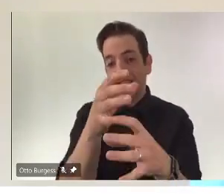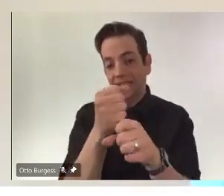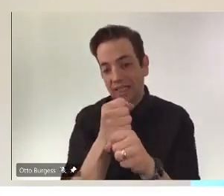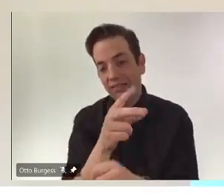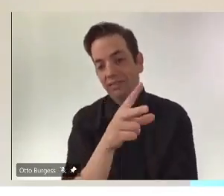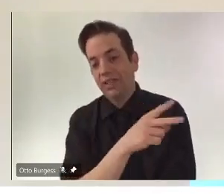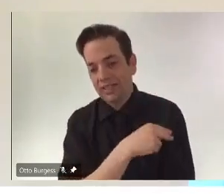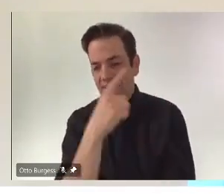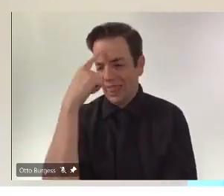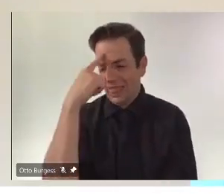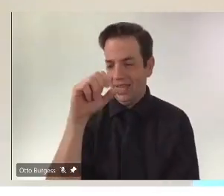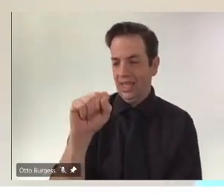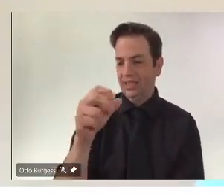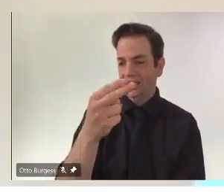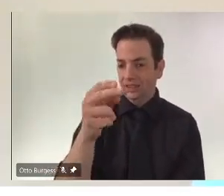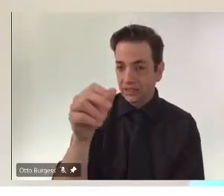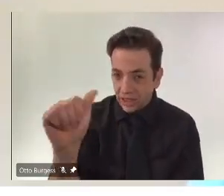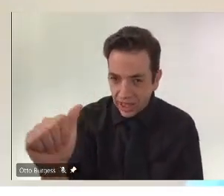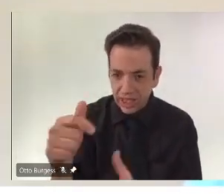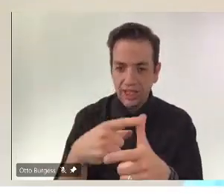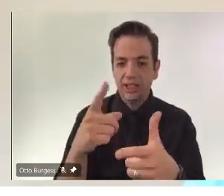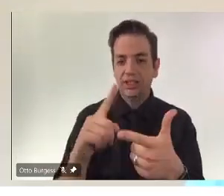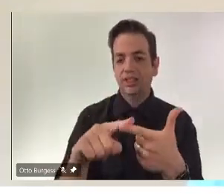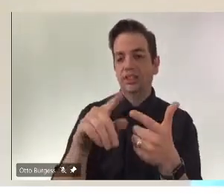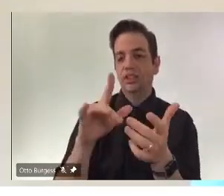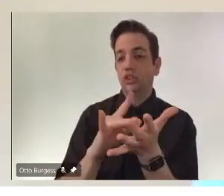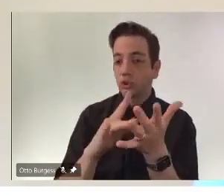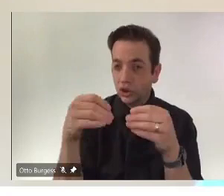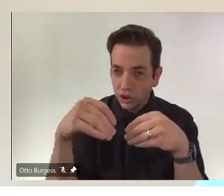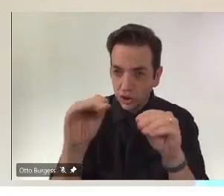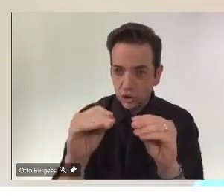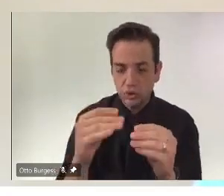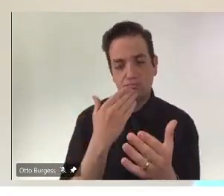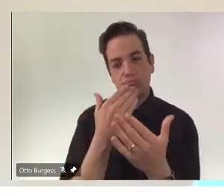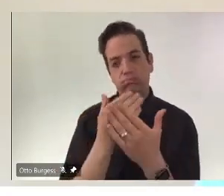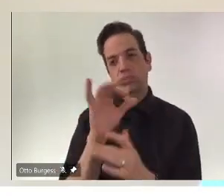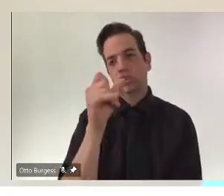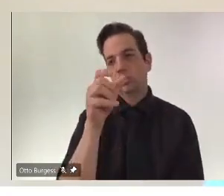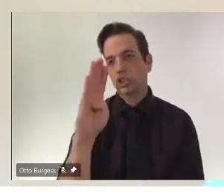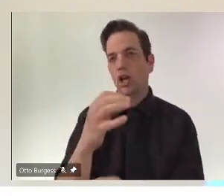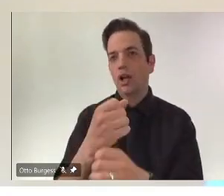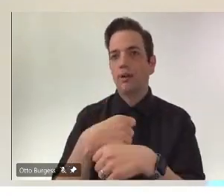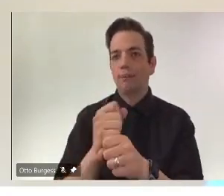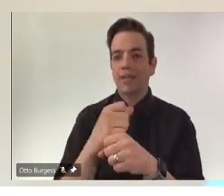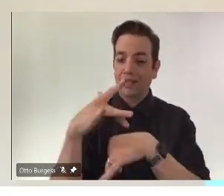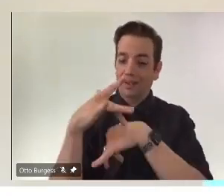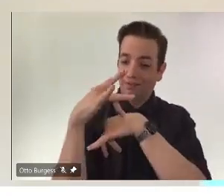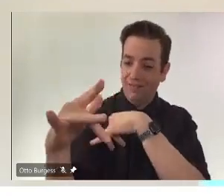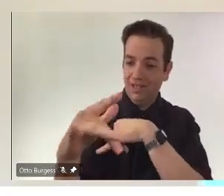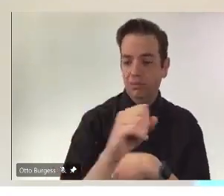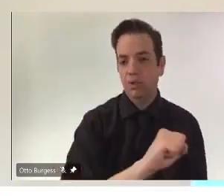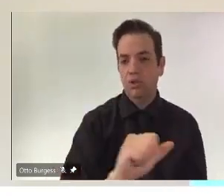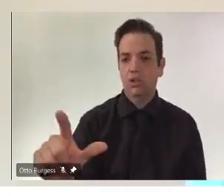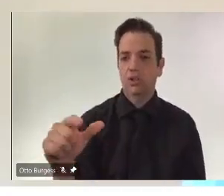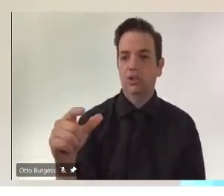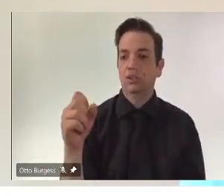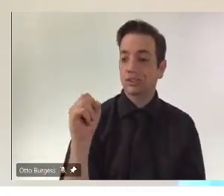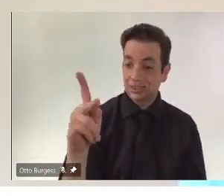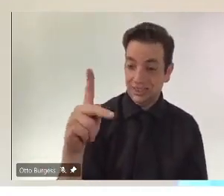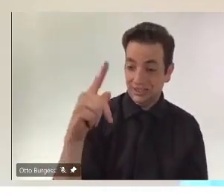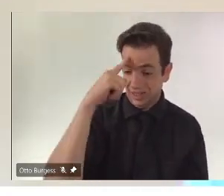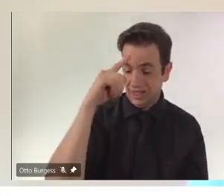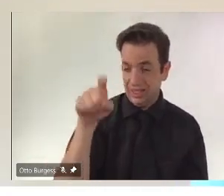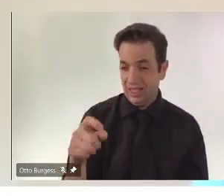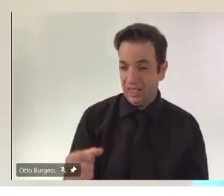vaccine, making vaccine easily available at all parts of the province. But I think we just need to support maybe our friends and family members